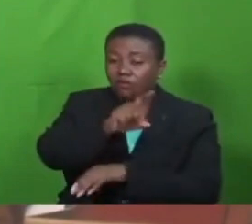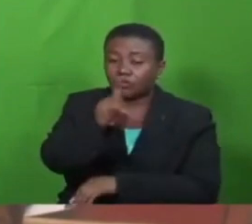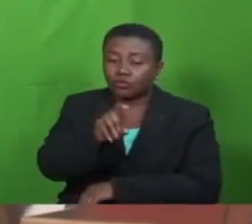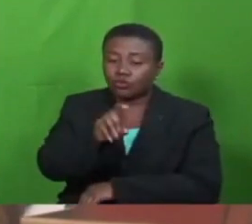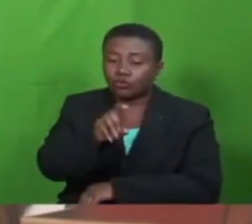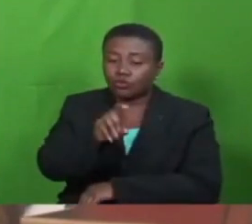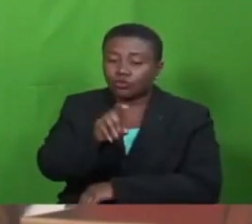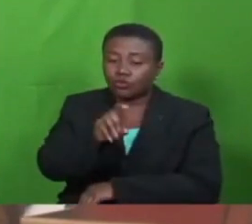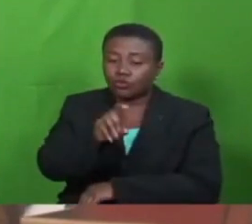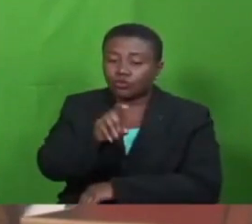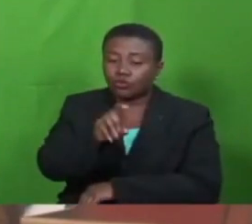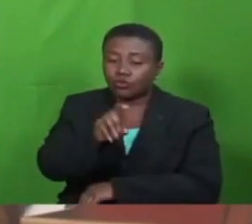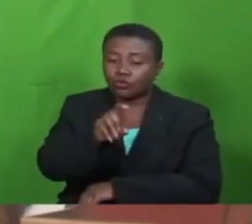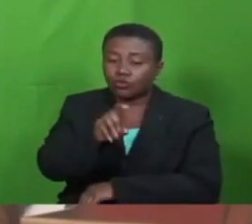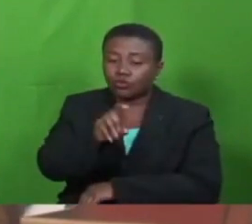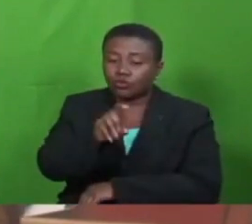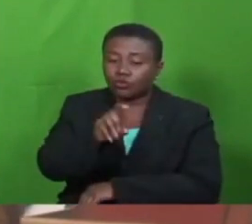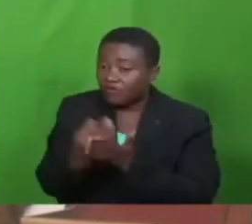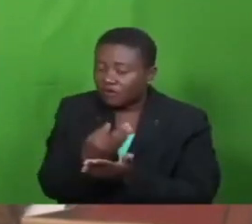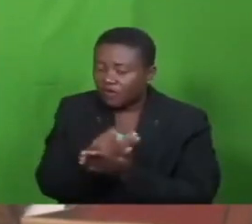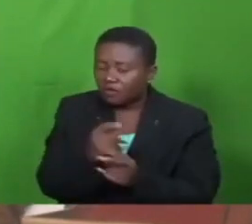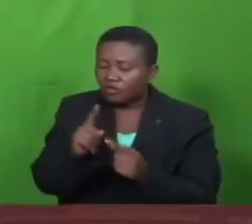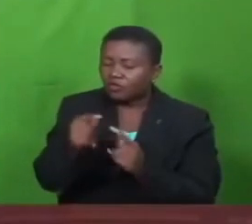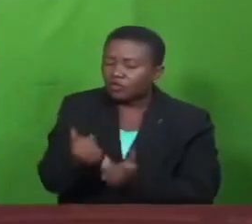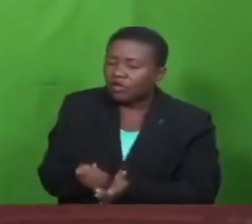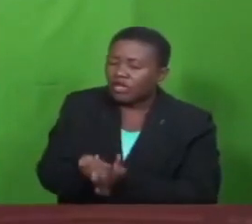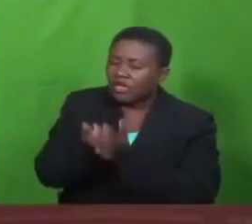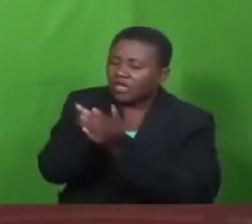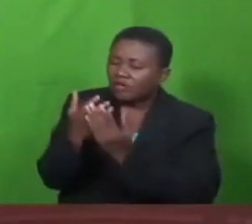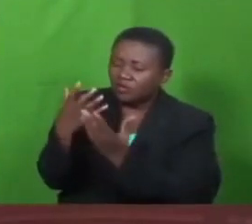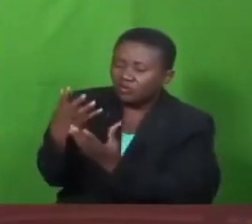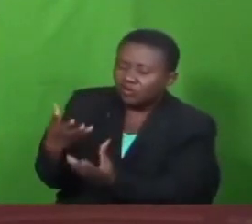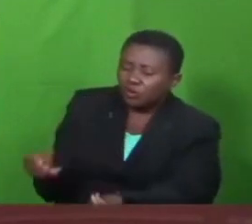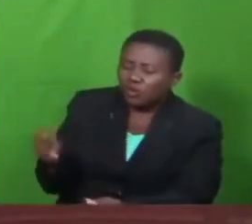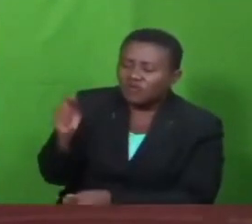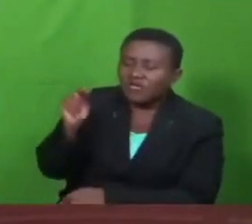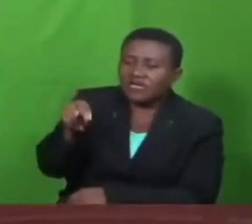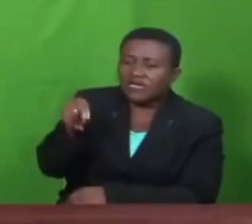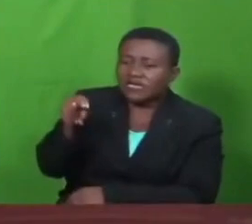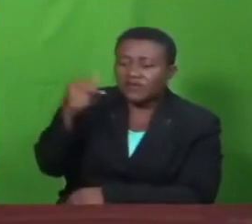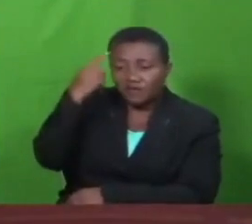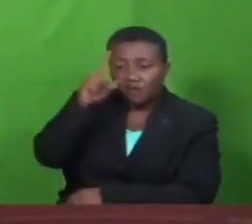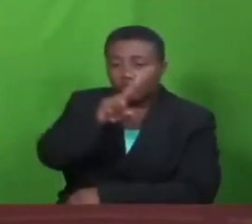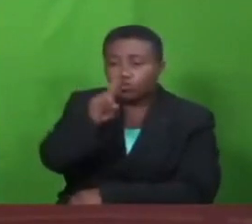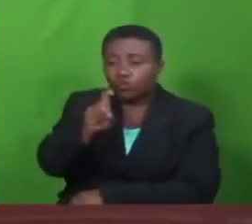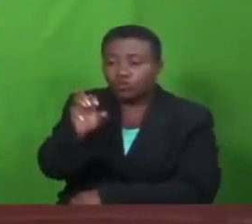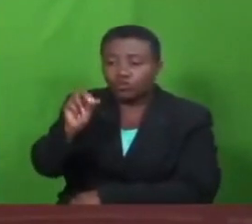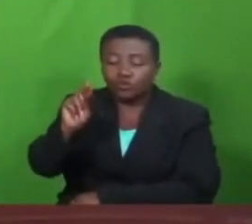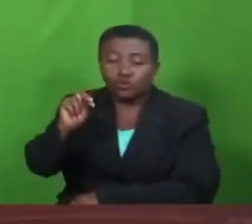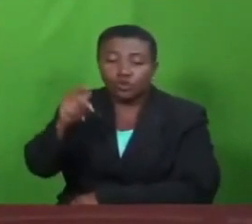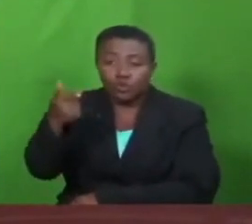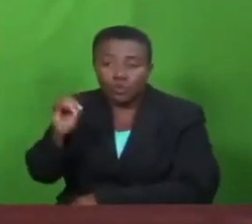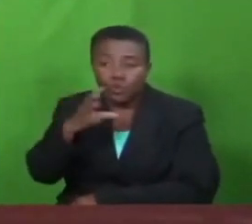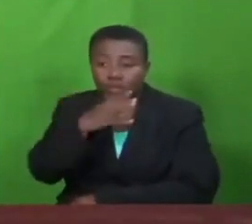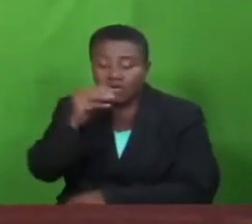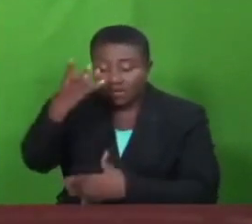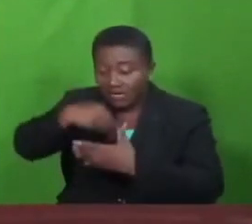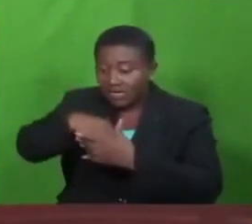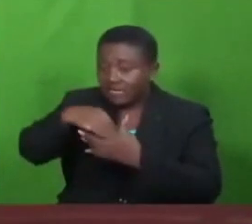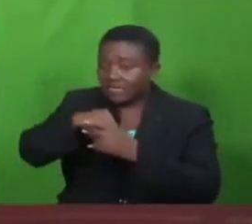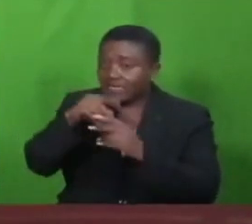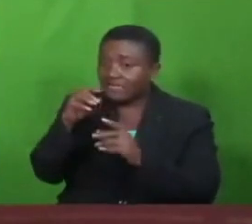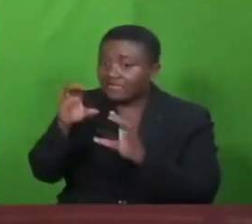to address the needs of Zongo and inner-city communities, and under their